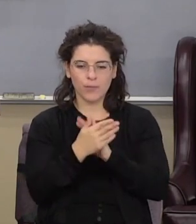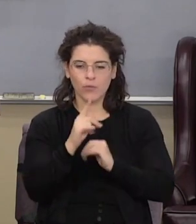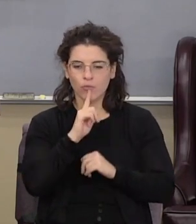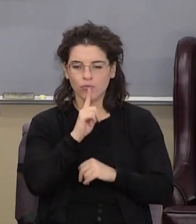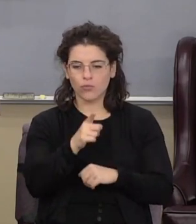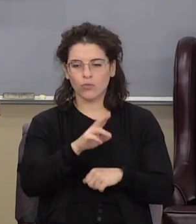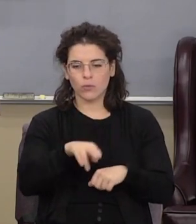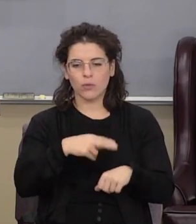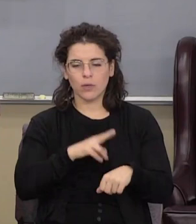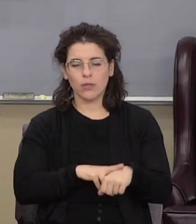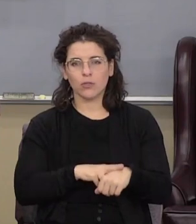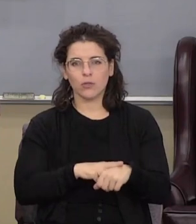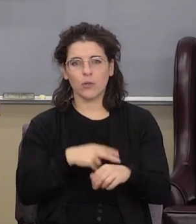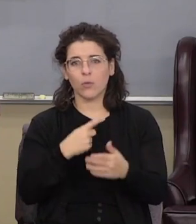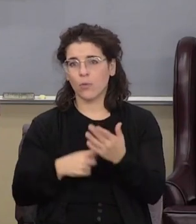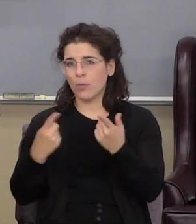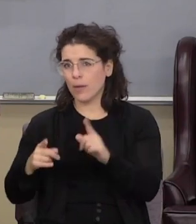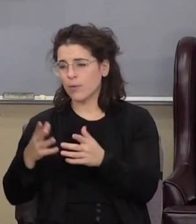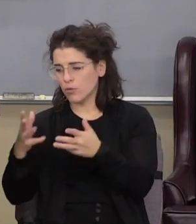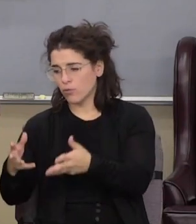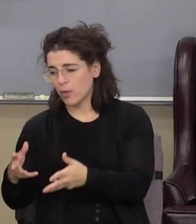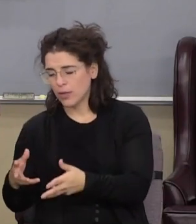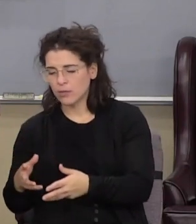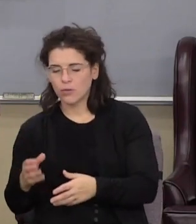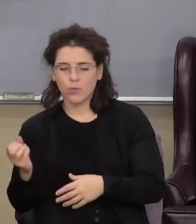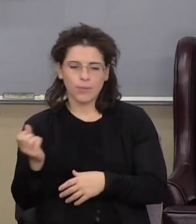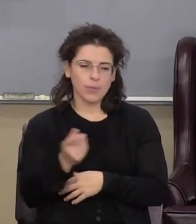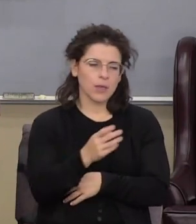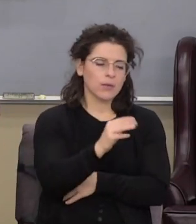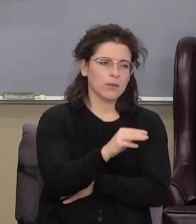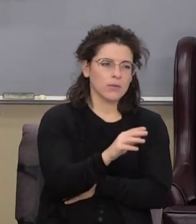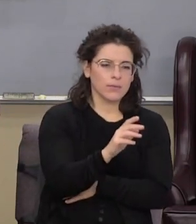what's going to happen to the rest of them go back to Matthew 3